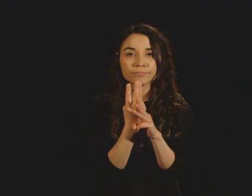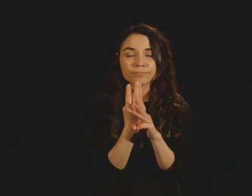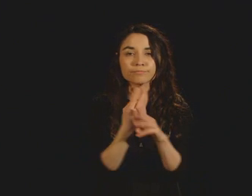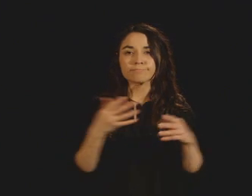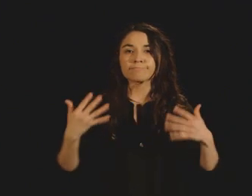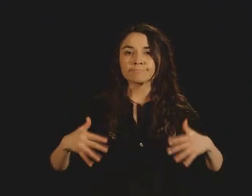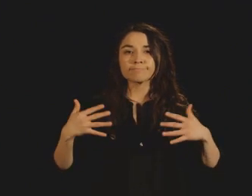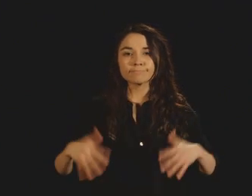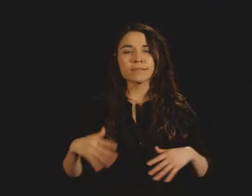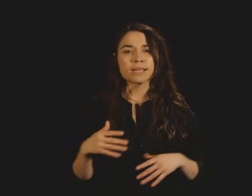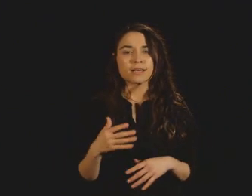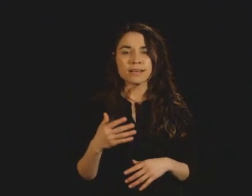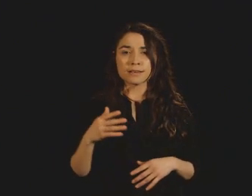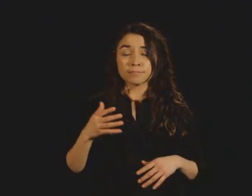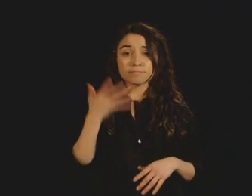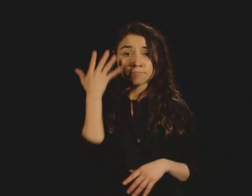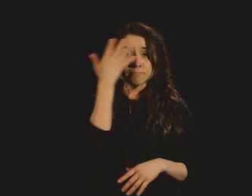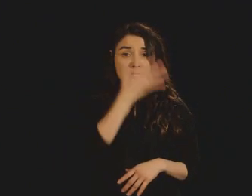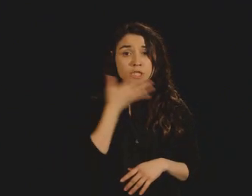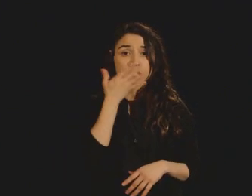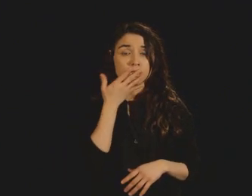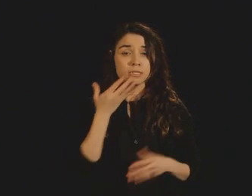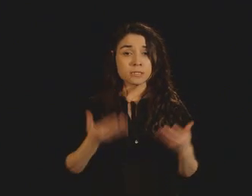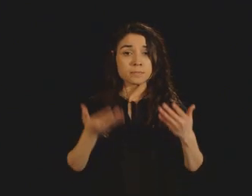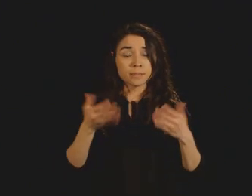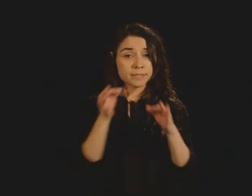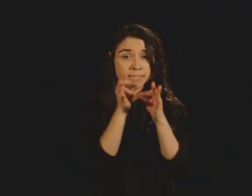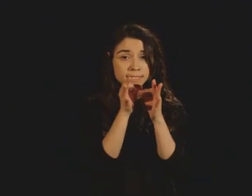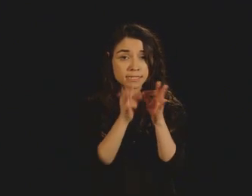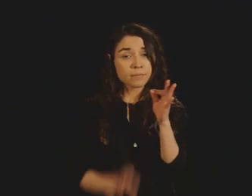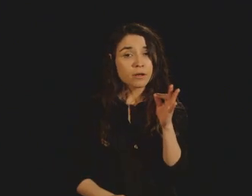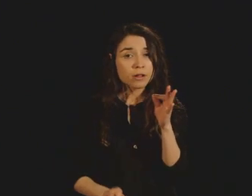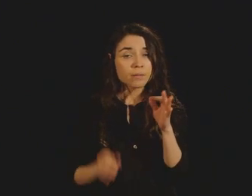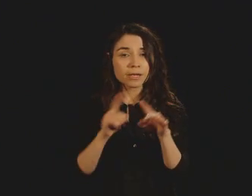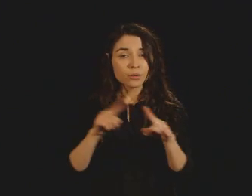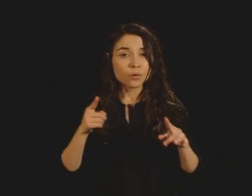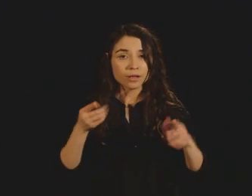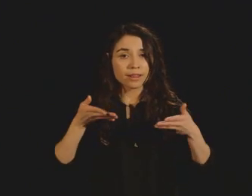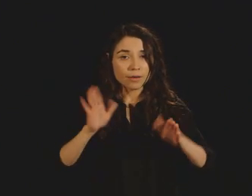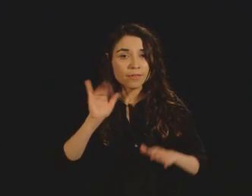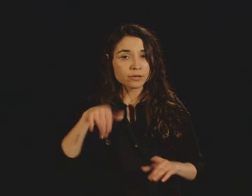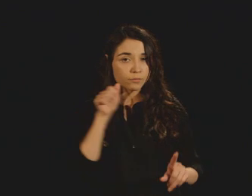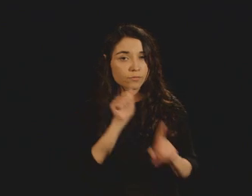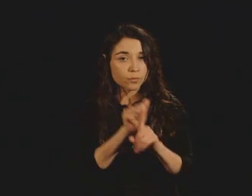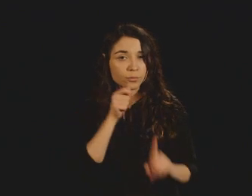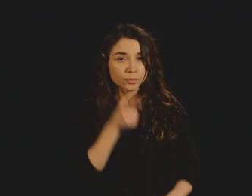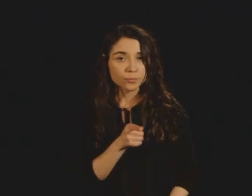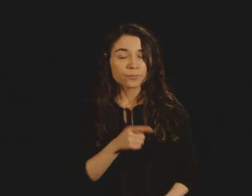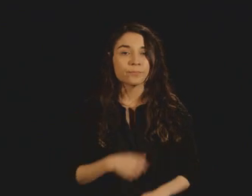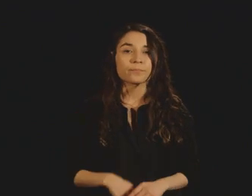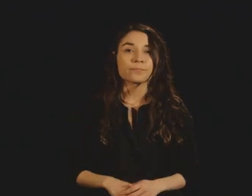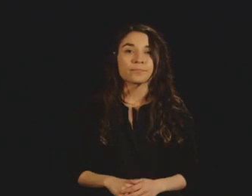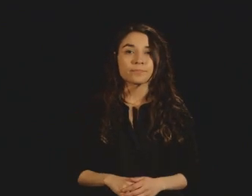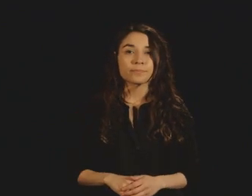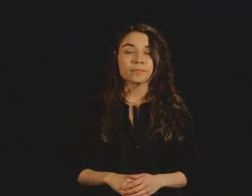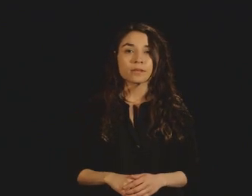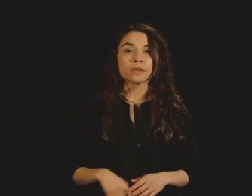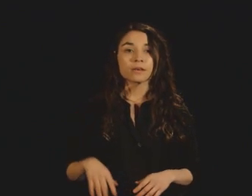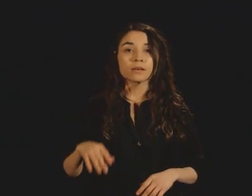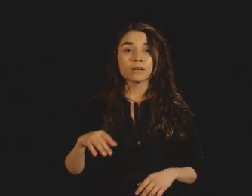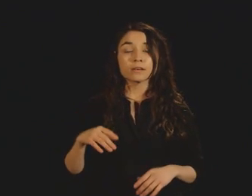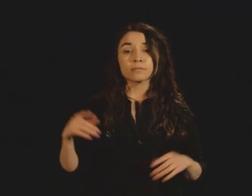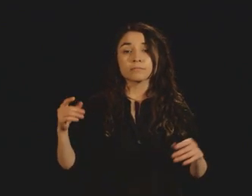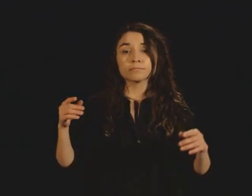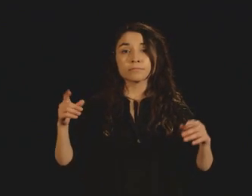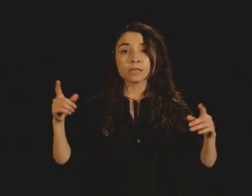Oxygen, two hydrogen atoms. But don't let its simplicity and commonplace fool you, for its